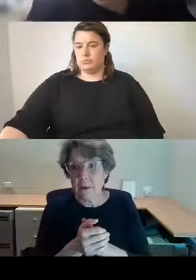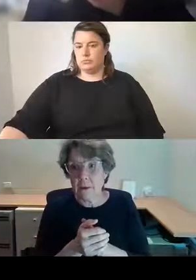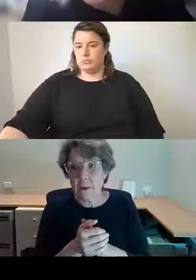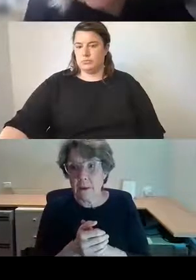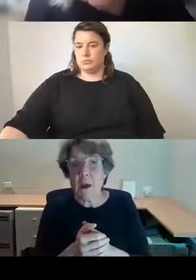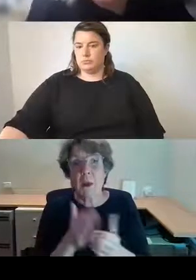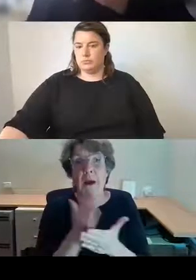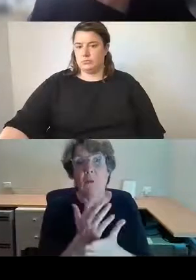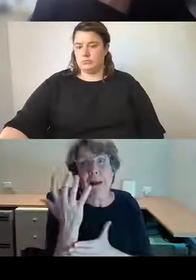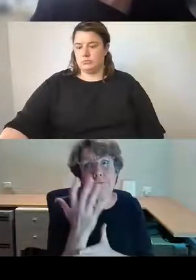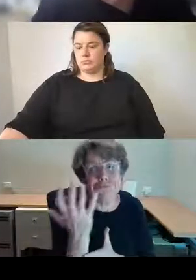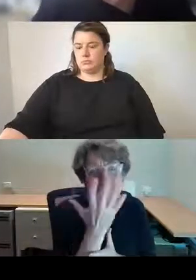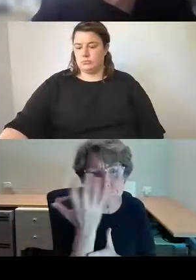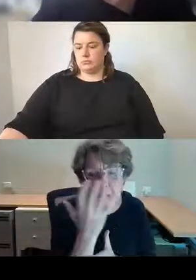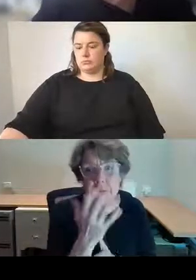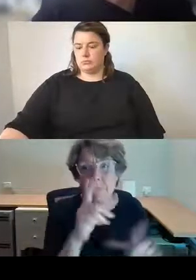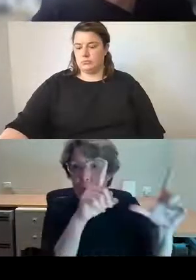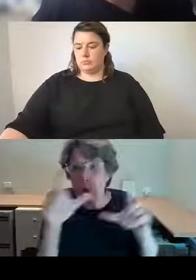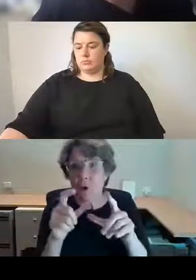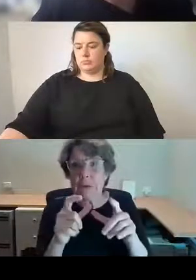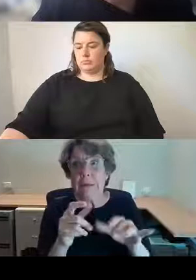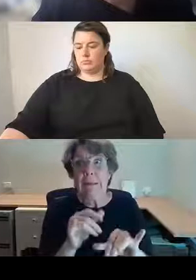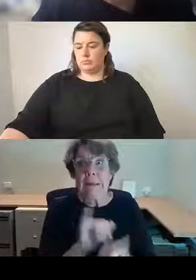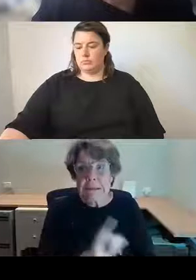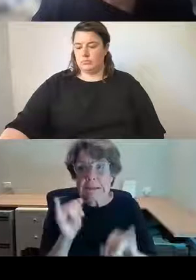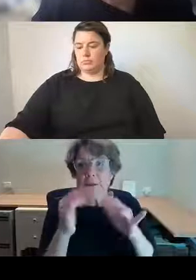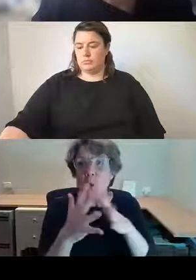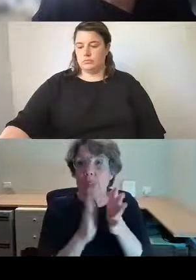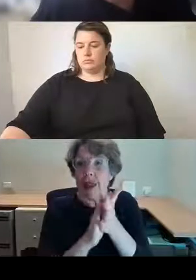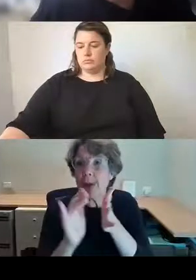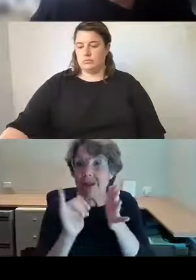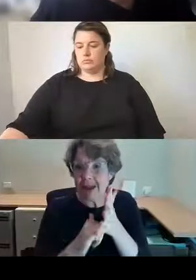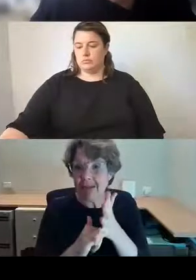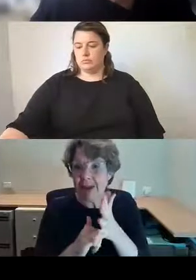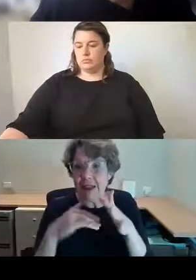and safety photos in the archives of it.